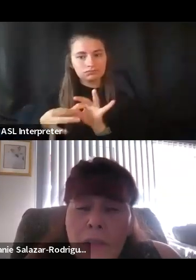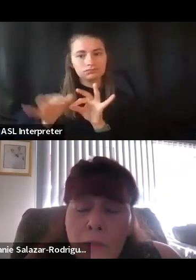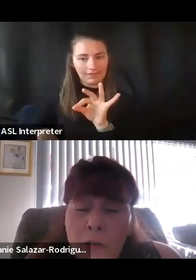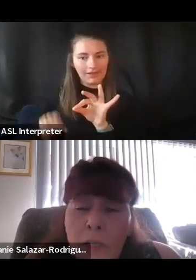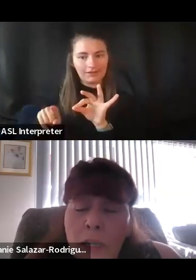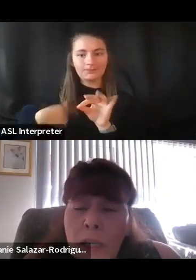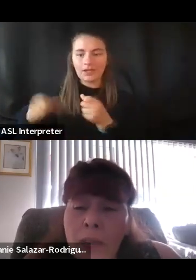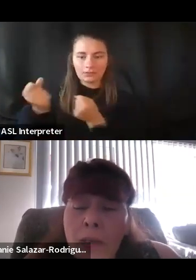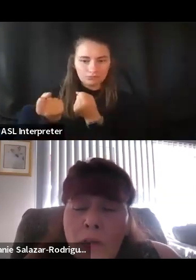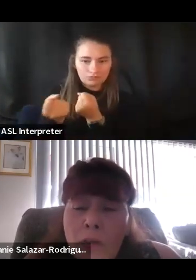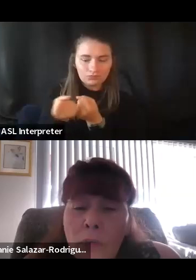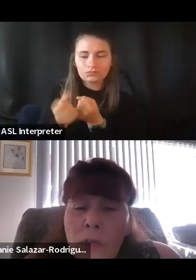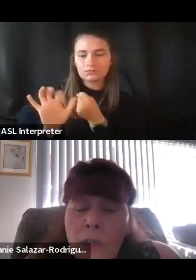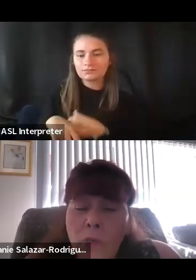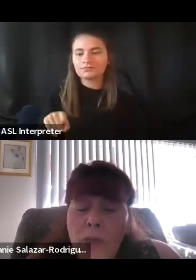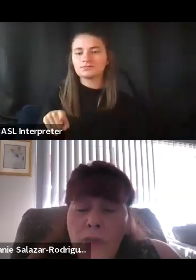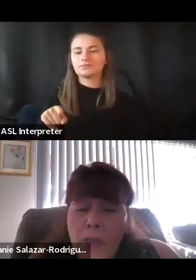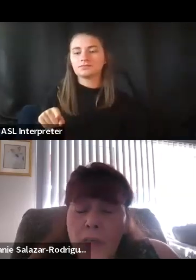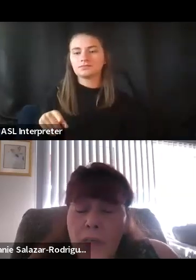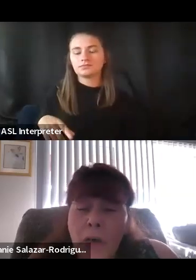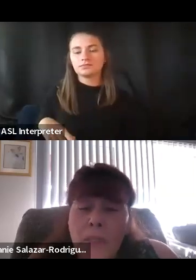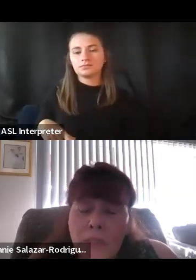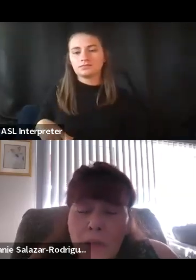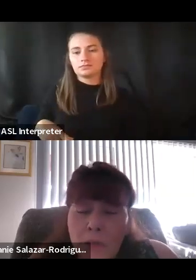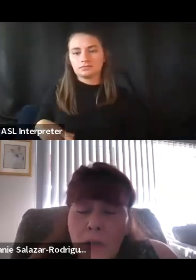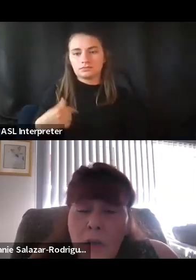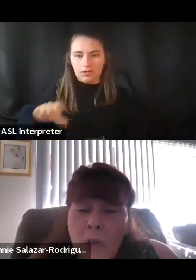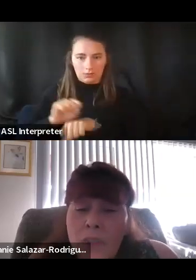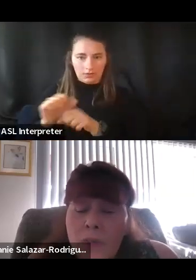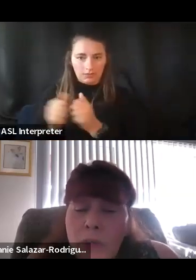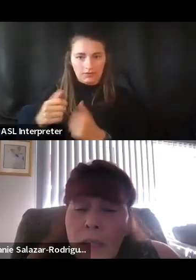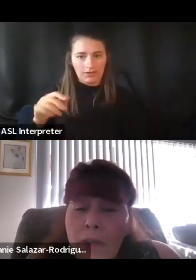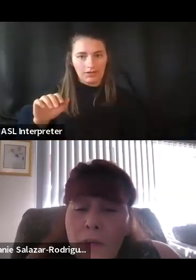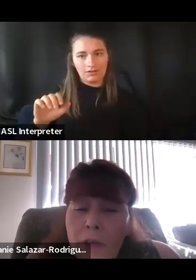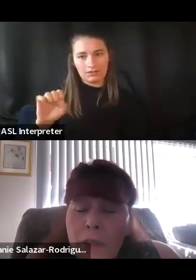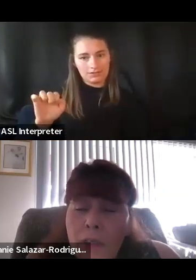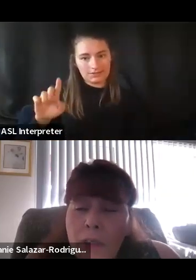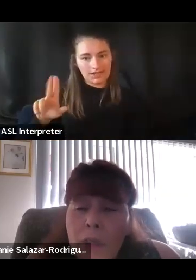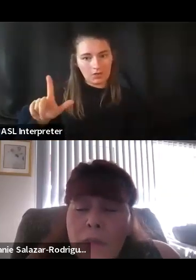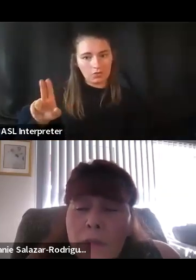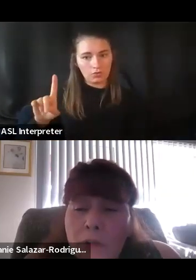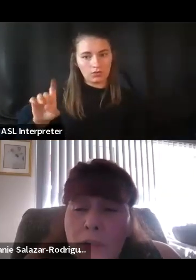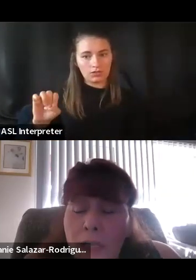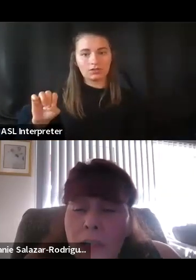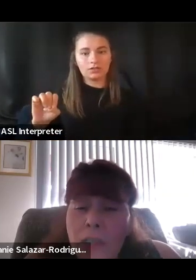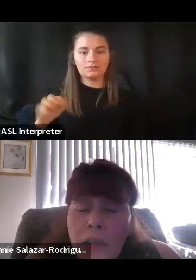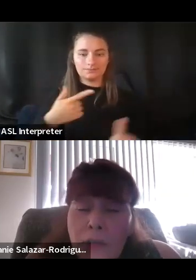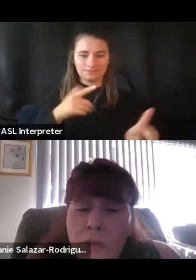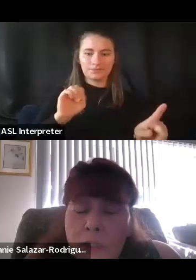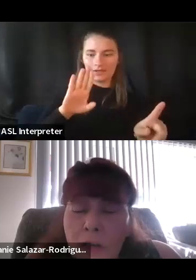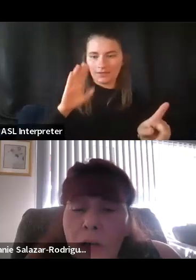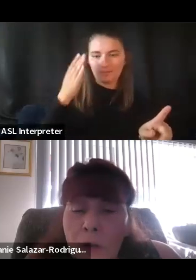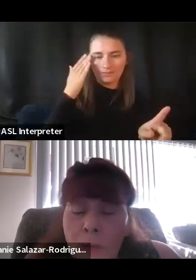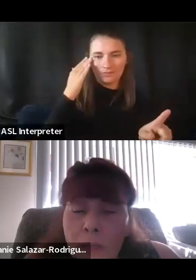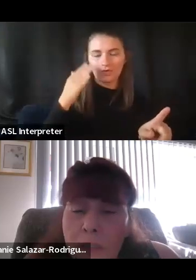advocacy work. And then also working with the OmniSalud, which gave undocumented individuals access to health